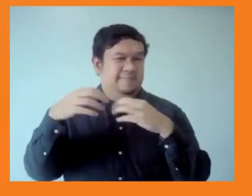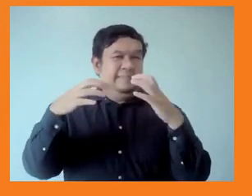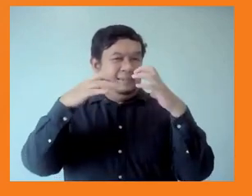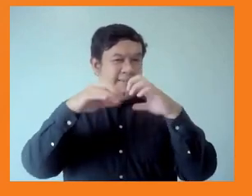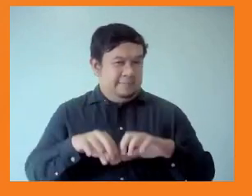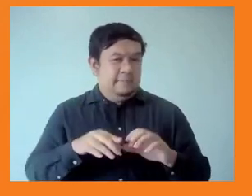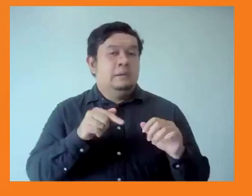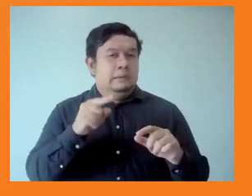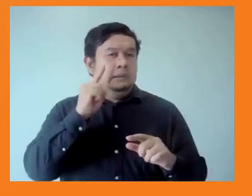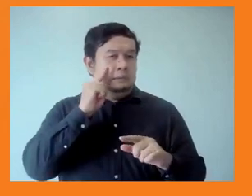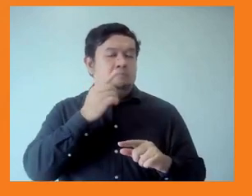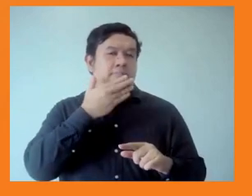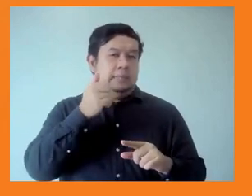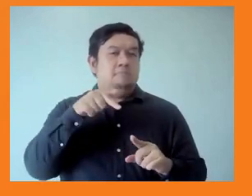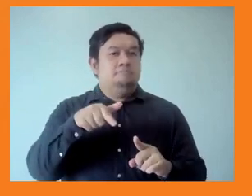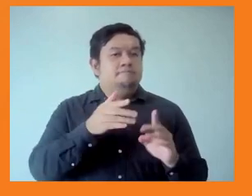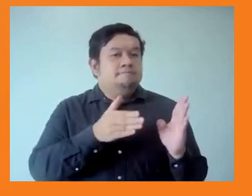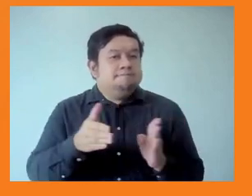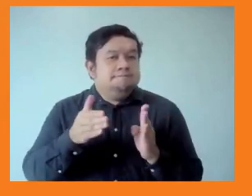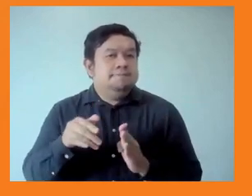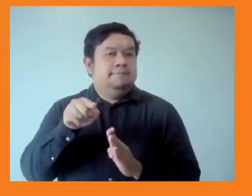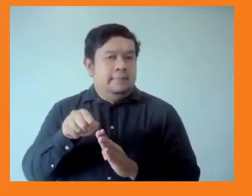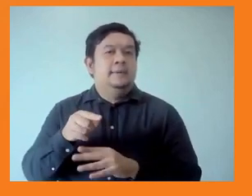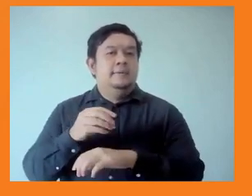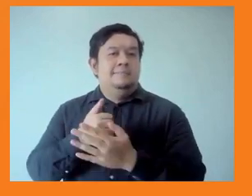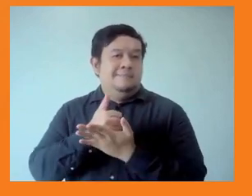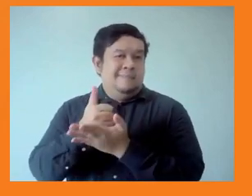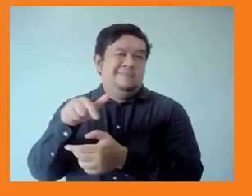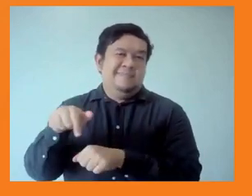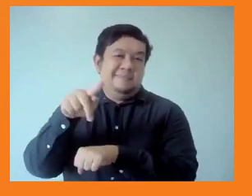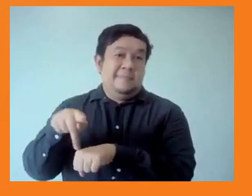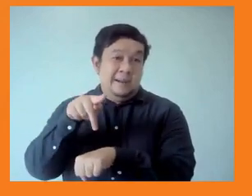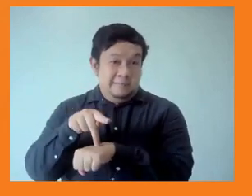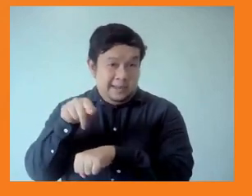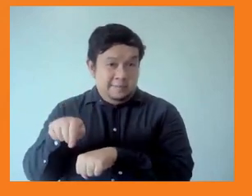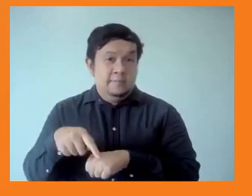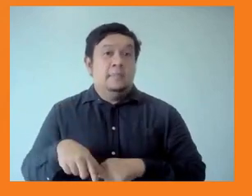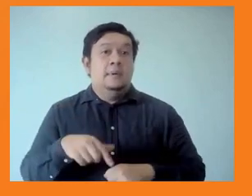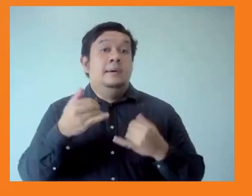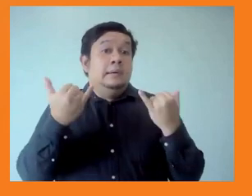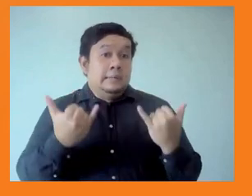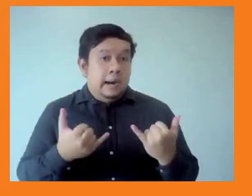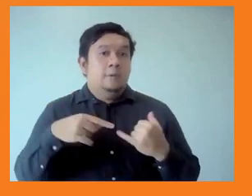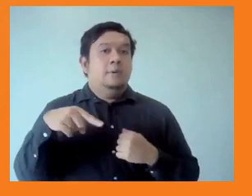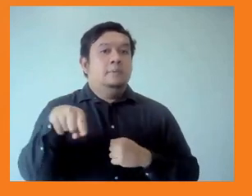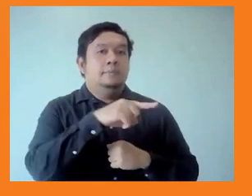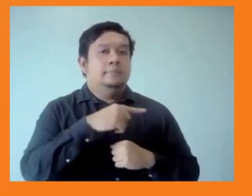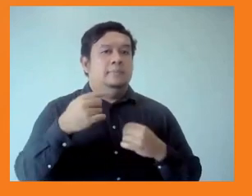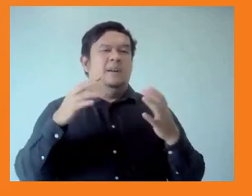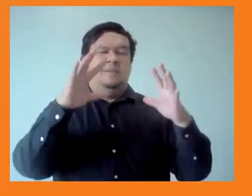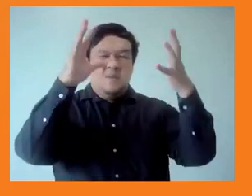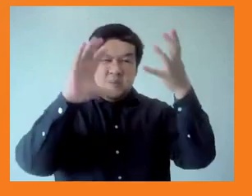we know how extreme weather events induced by climate change make the poor suffer the worst,